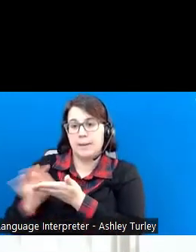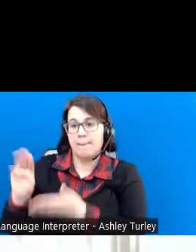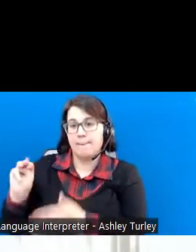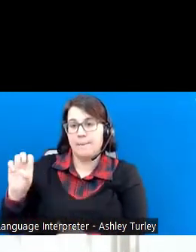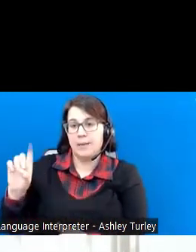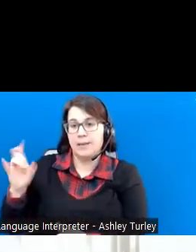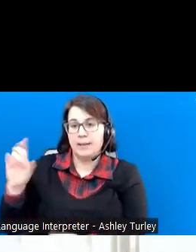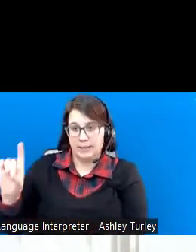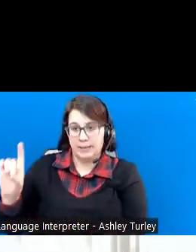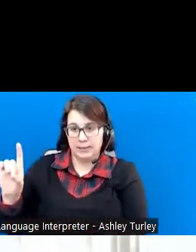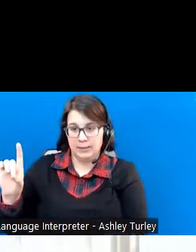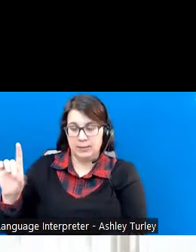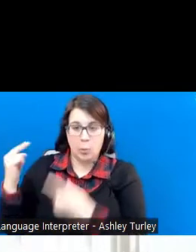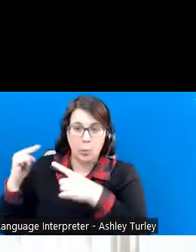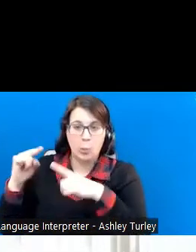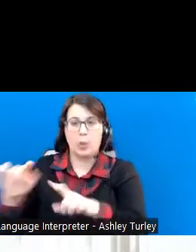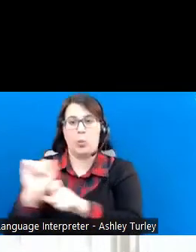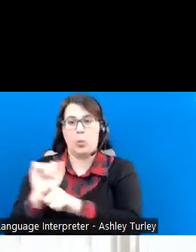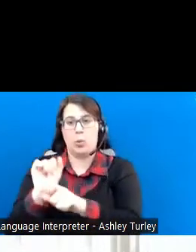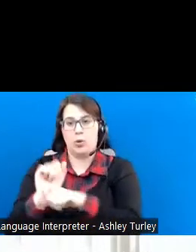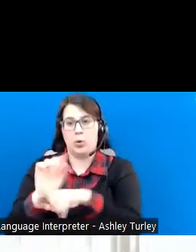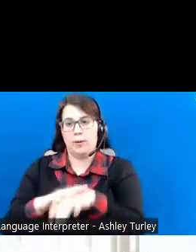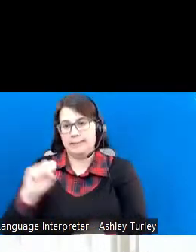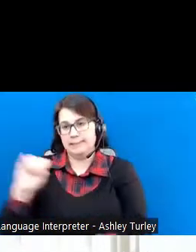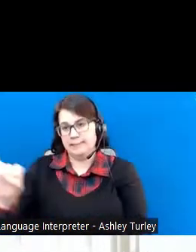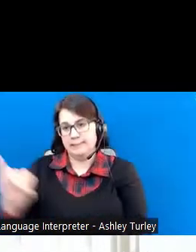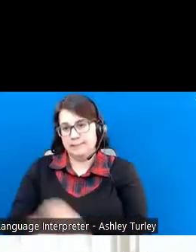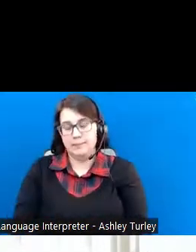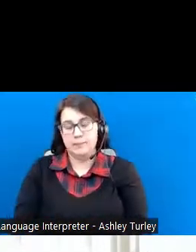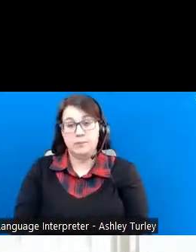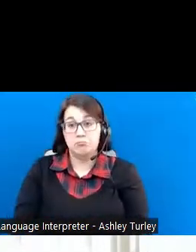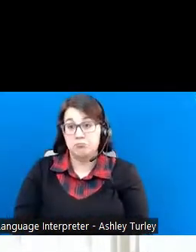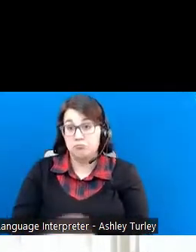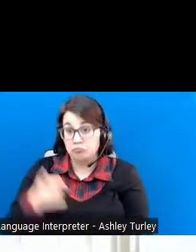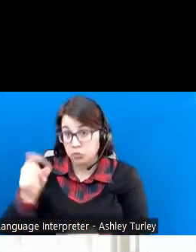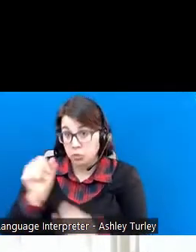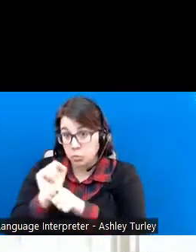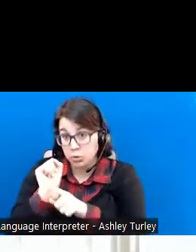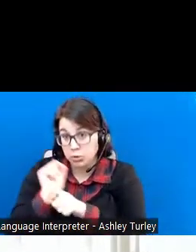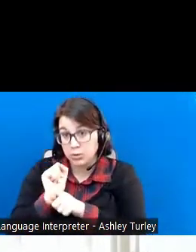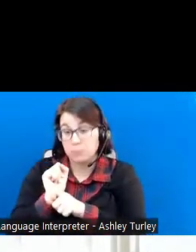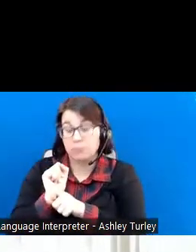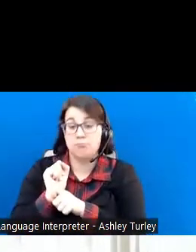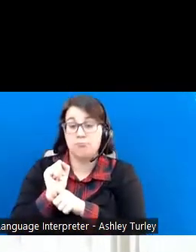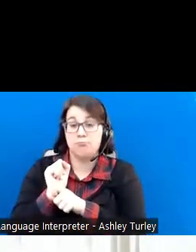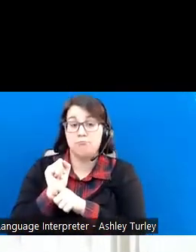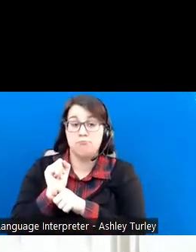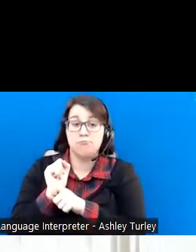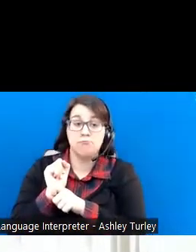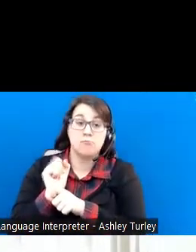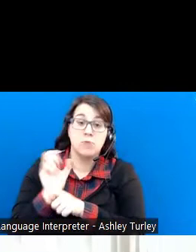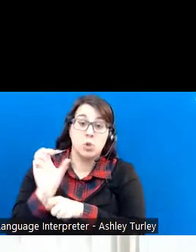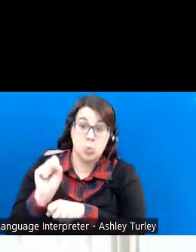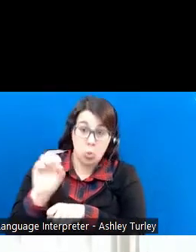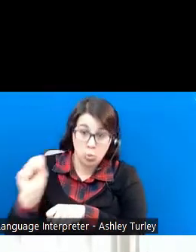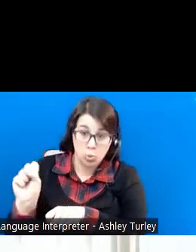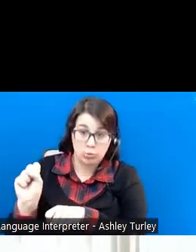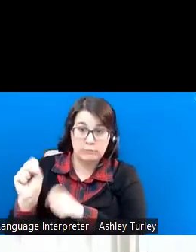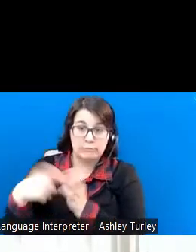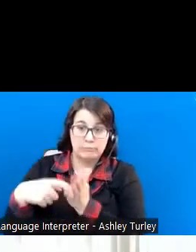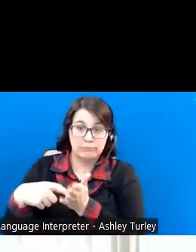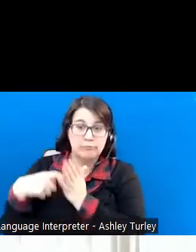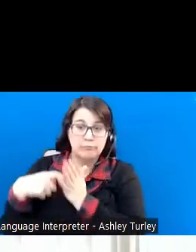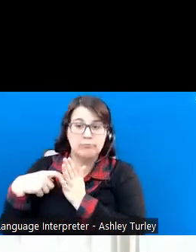while working on SSI. If you're working, Social Security says that you must